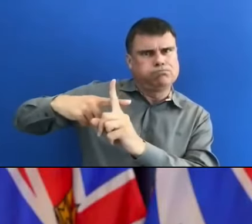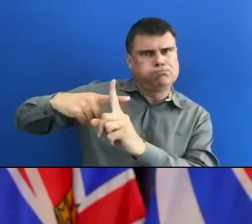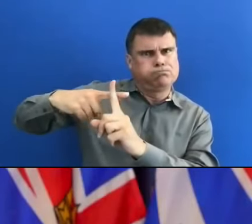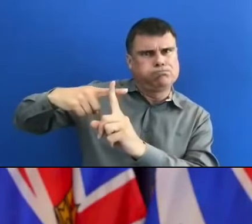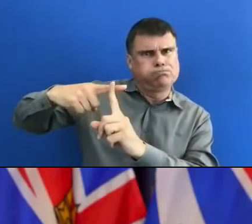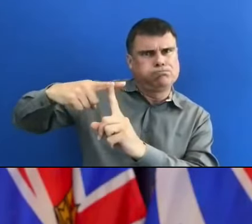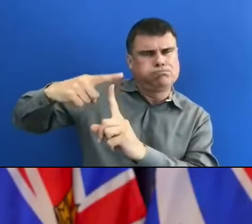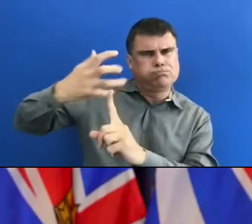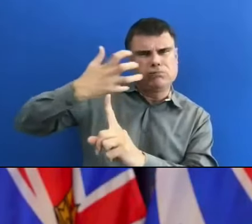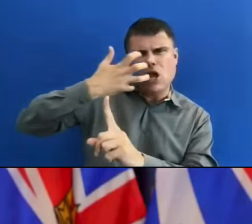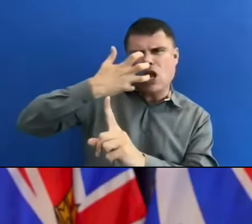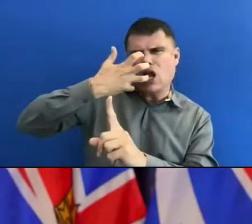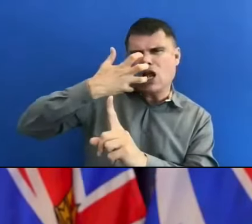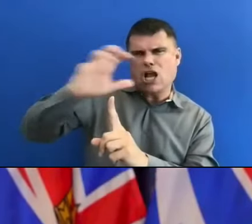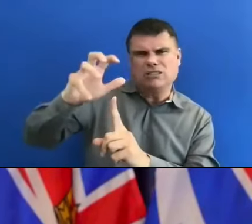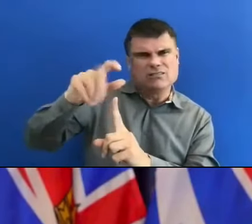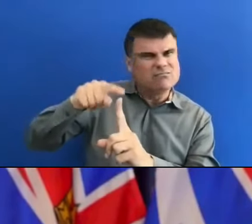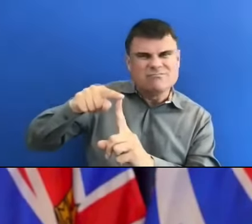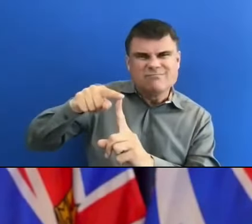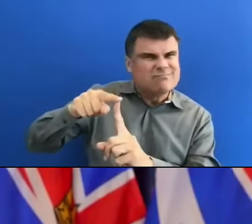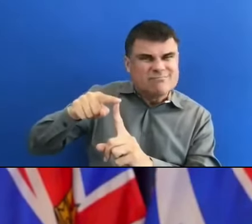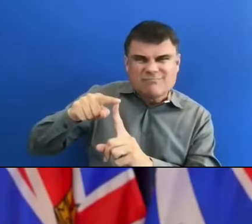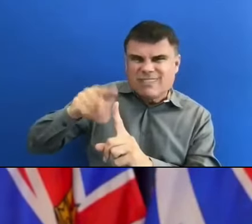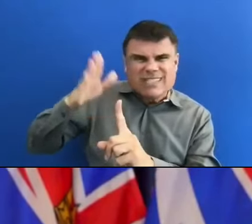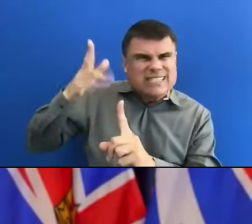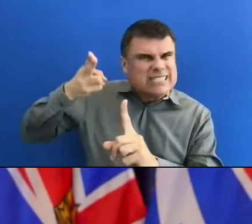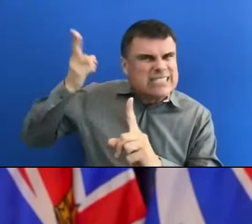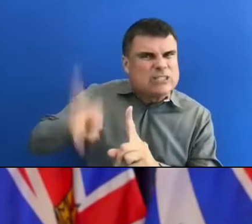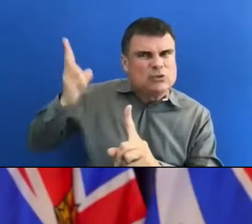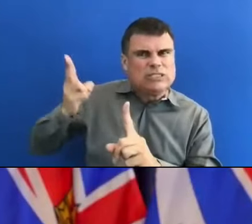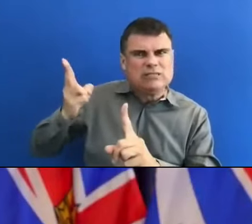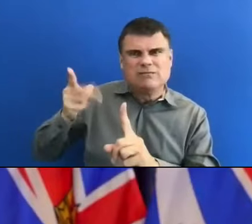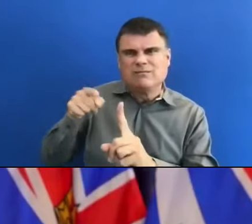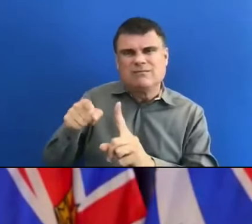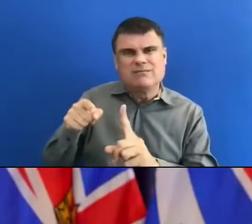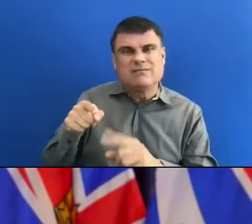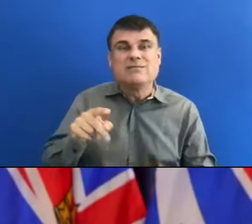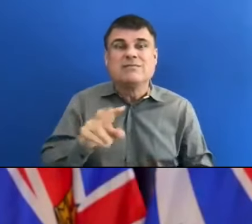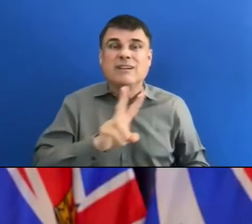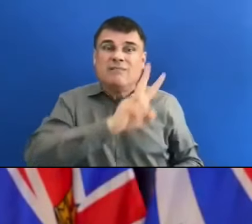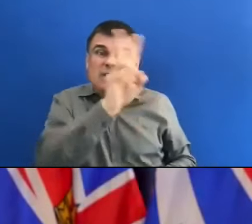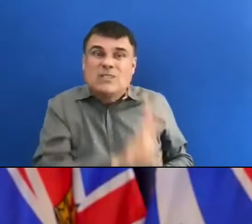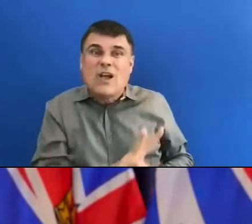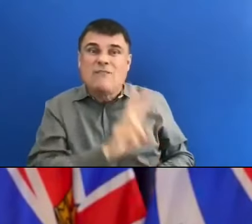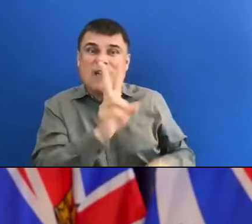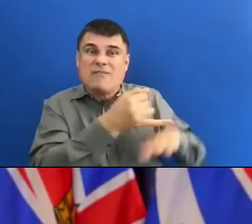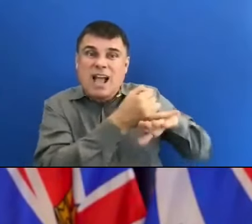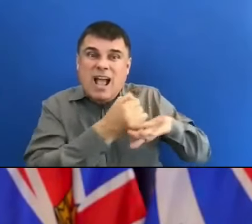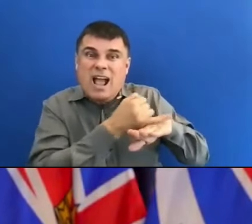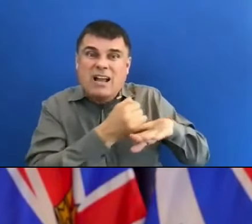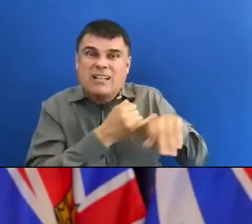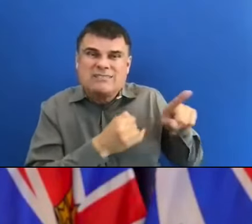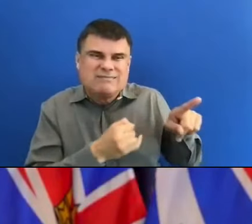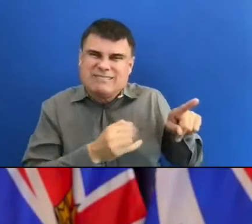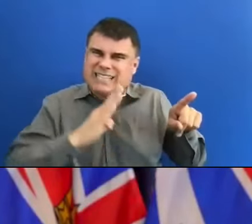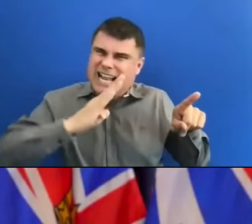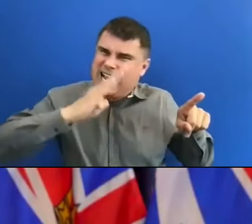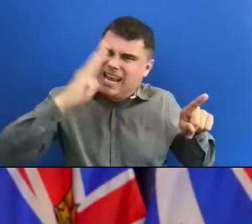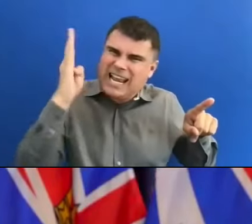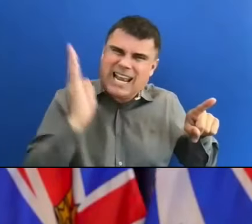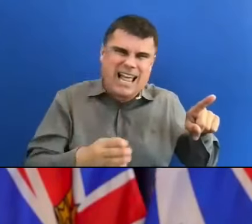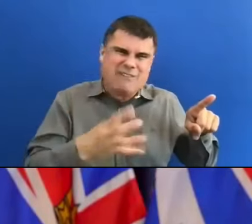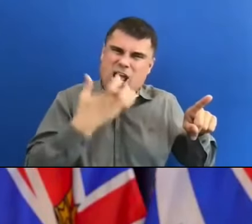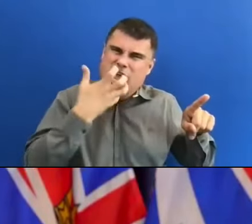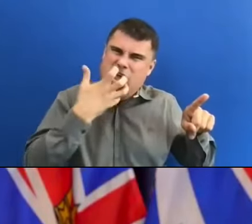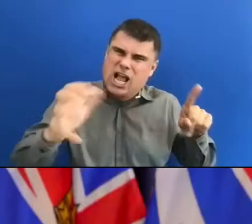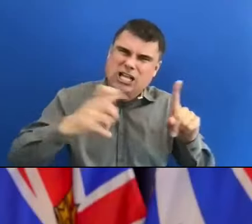that. Here in Victoria, for example, you're on an island in the Pacific Ocean, you don't expect to be hovering around 40 degrees.